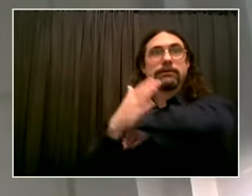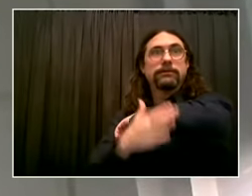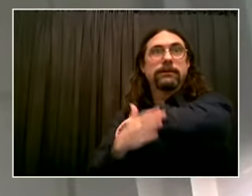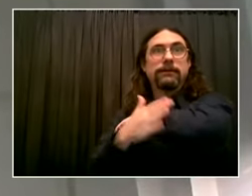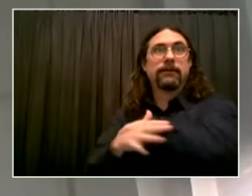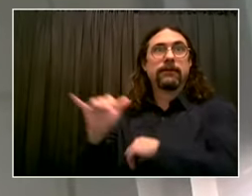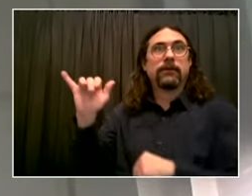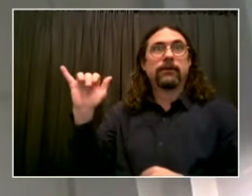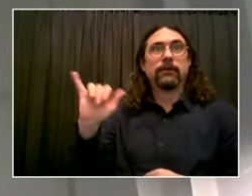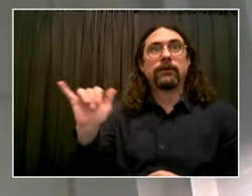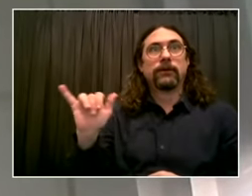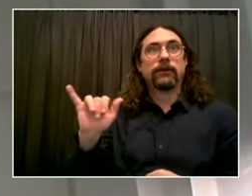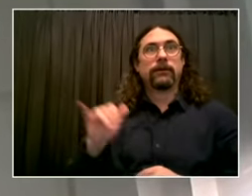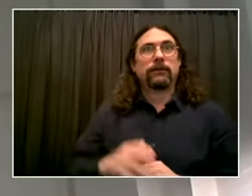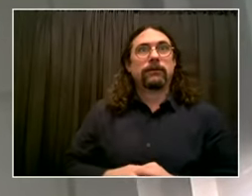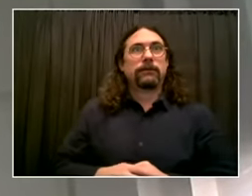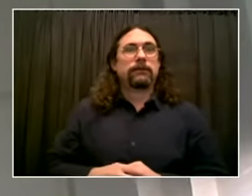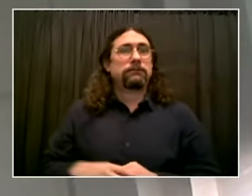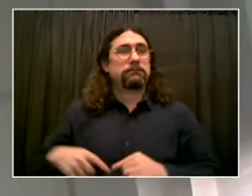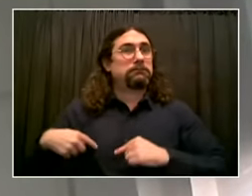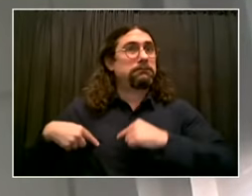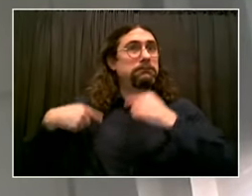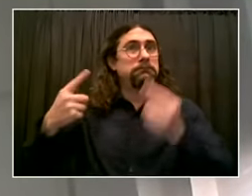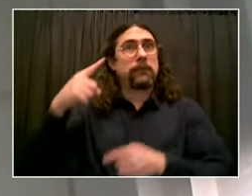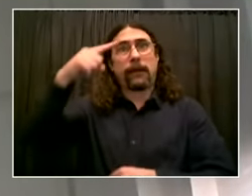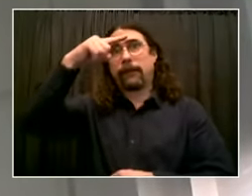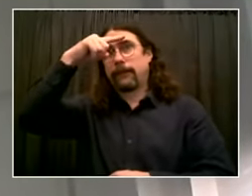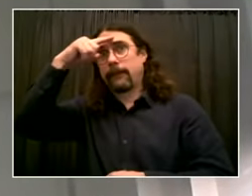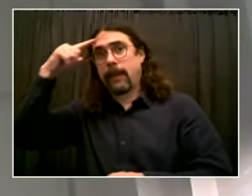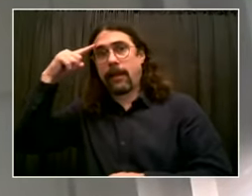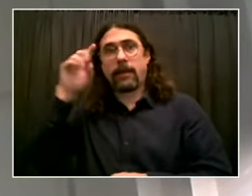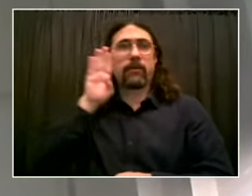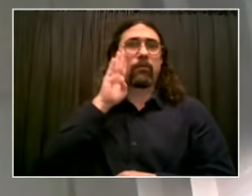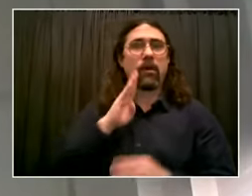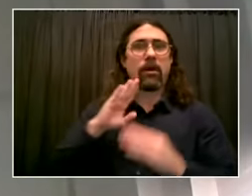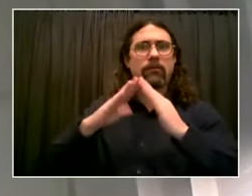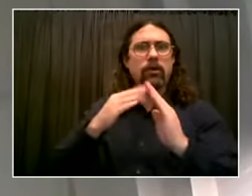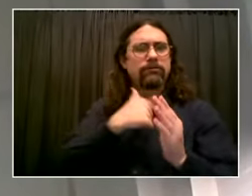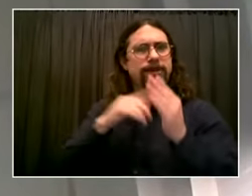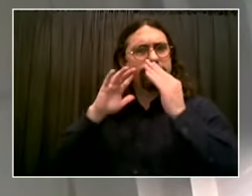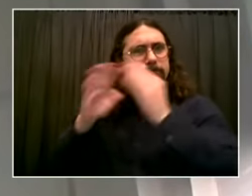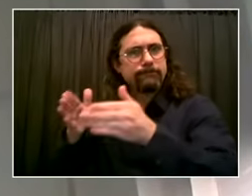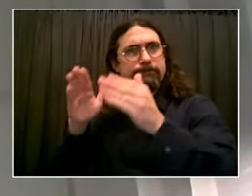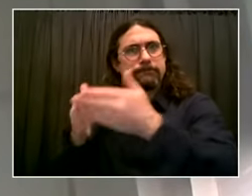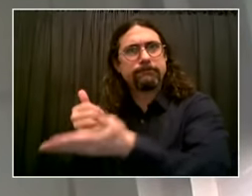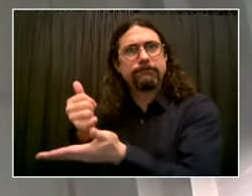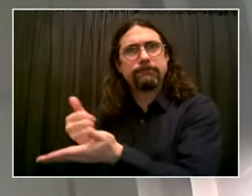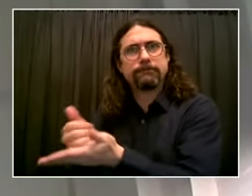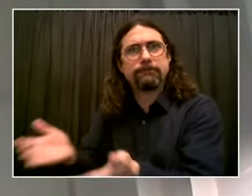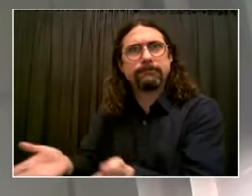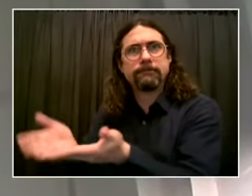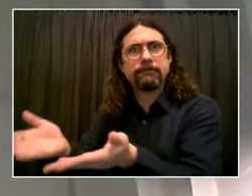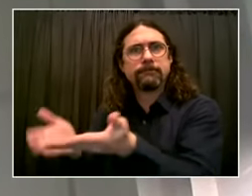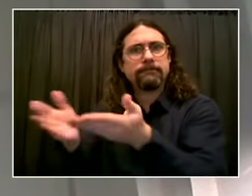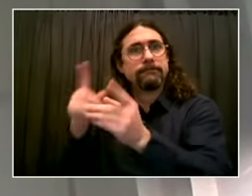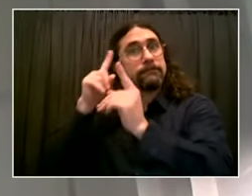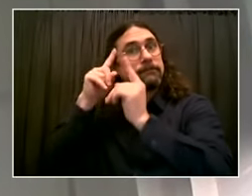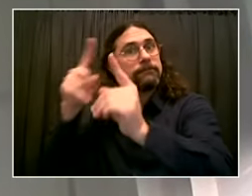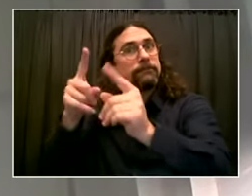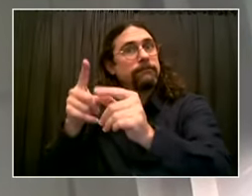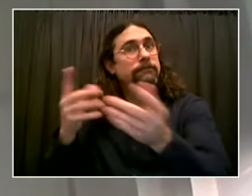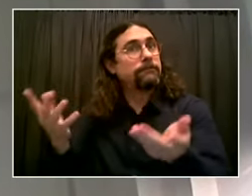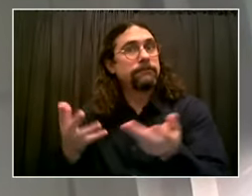And today's announcement of universal broadband is of particular excitement for our membership. As you so aptly said,